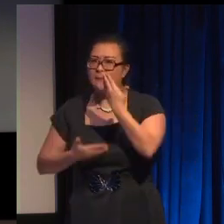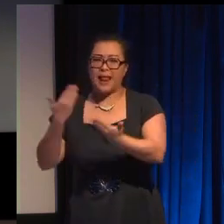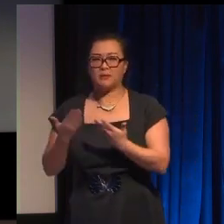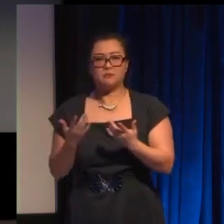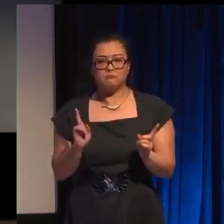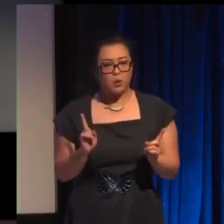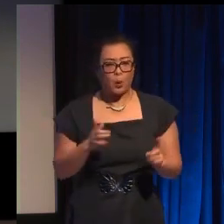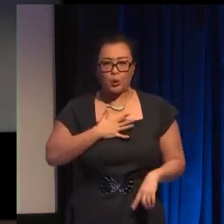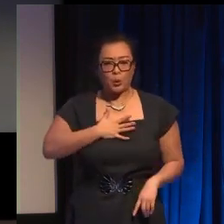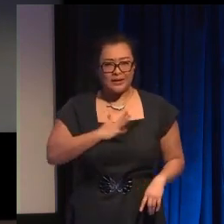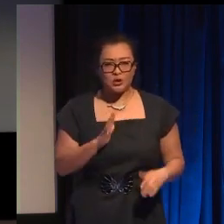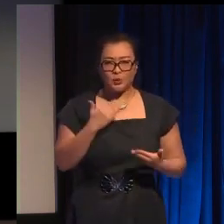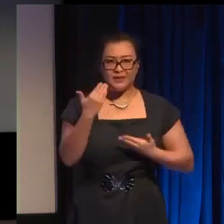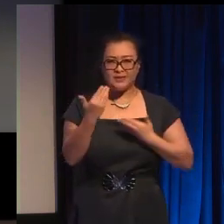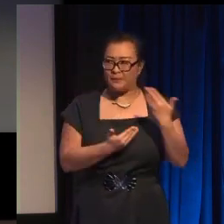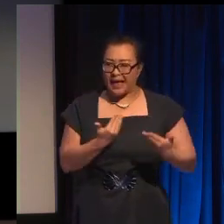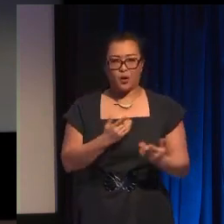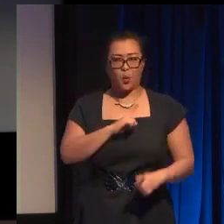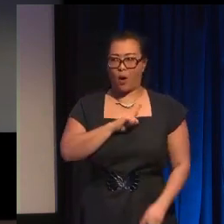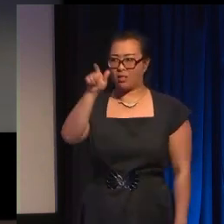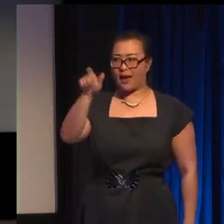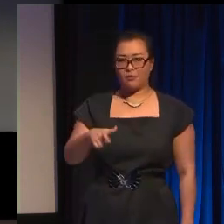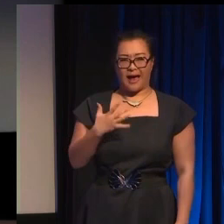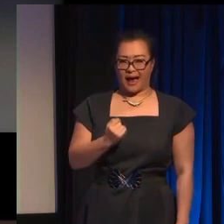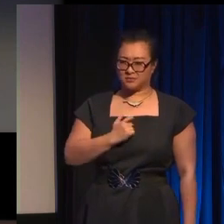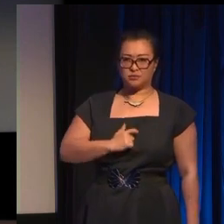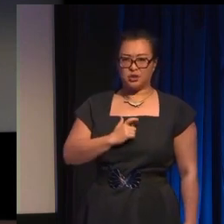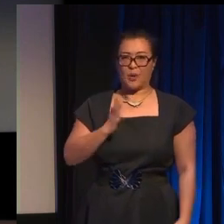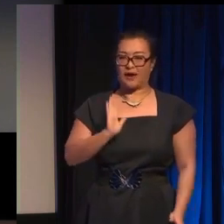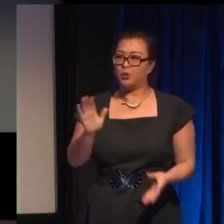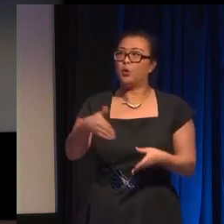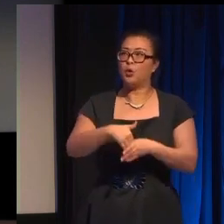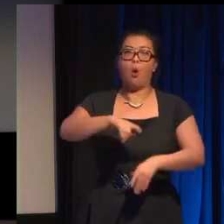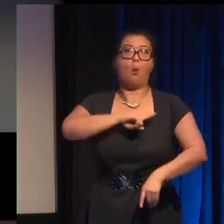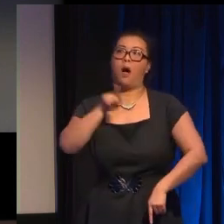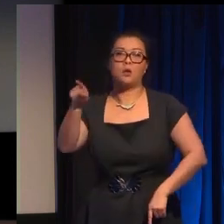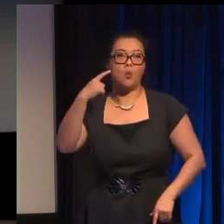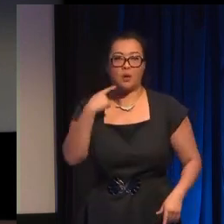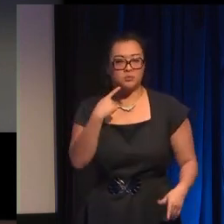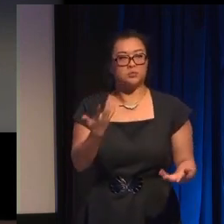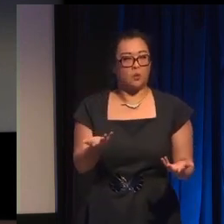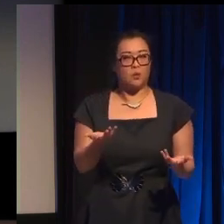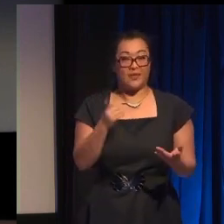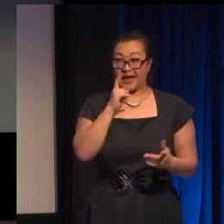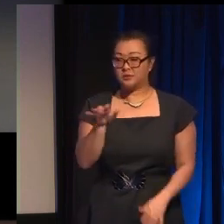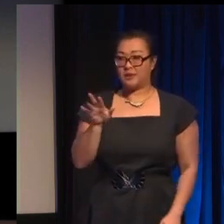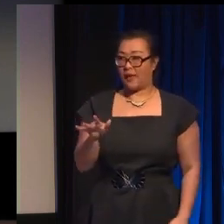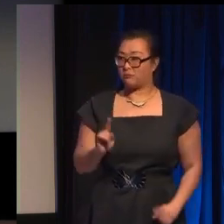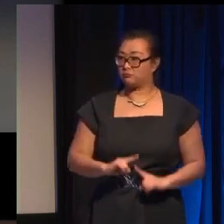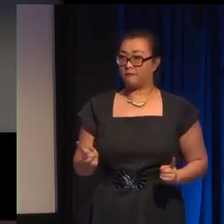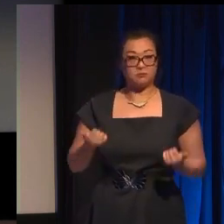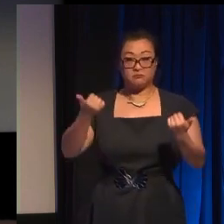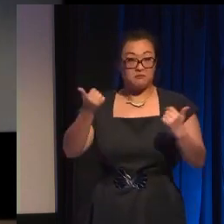a particular identity you don't have to work it into the plot somehow they can just be there and that's great, that's all you need